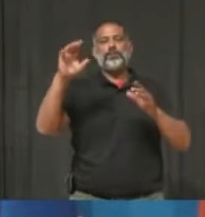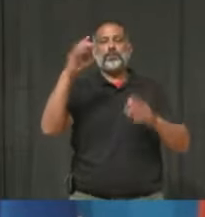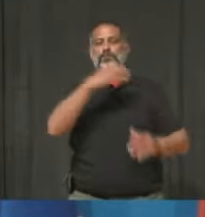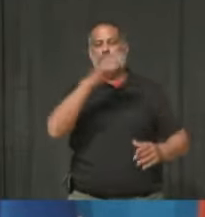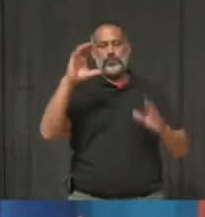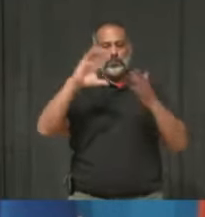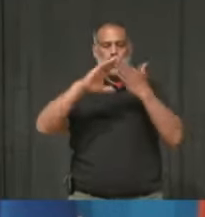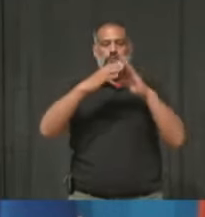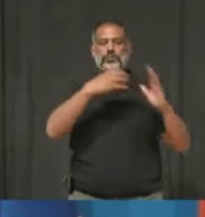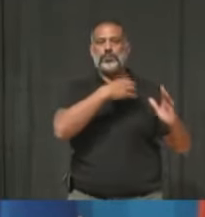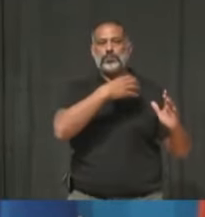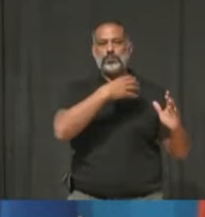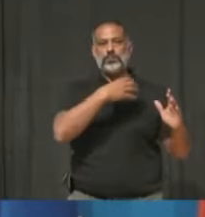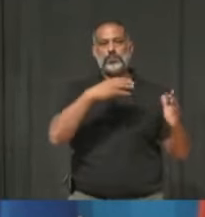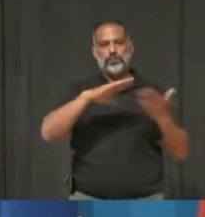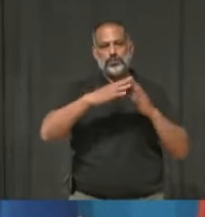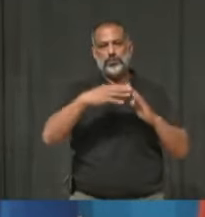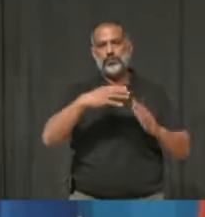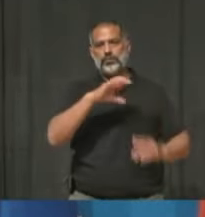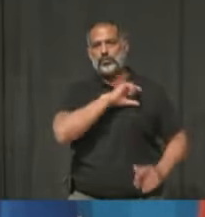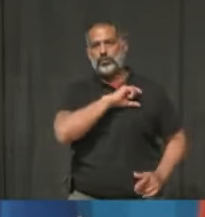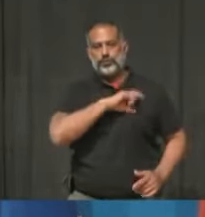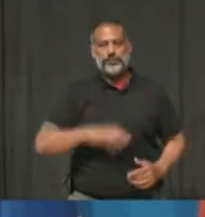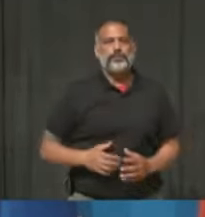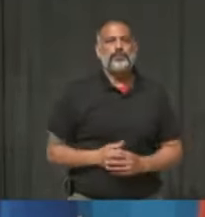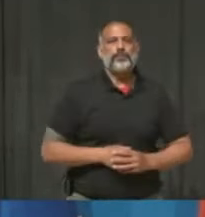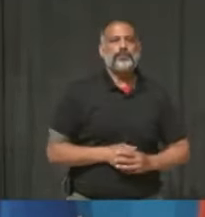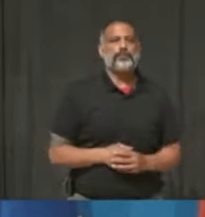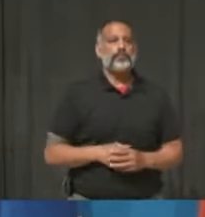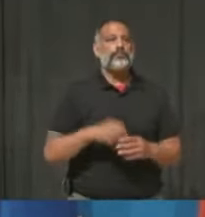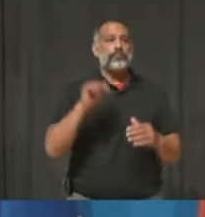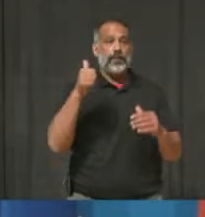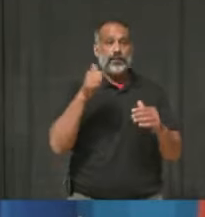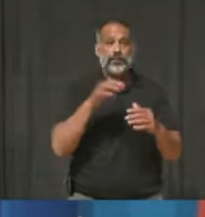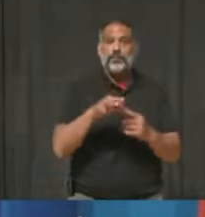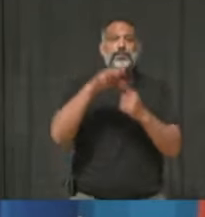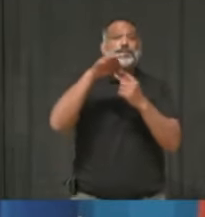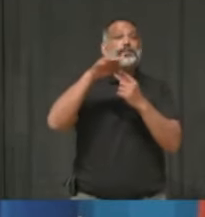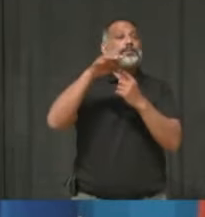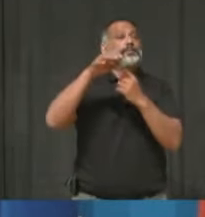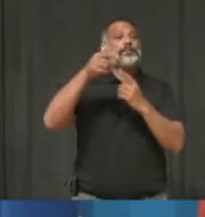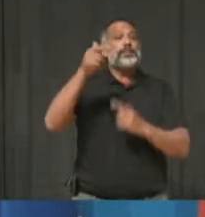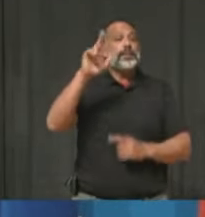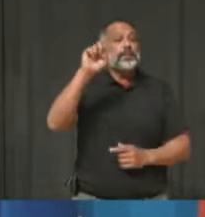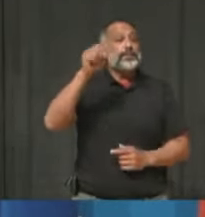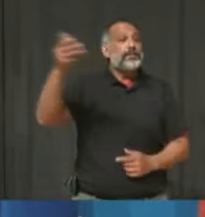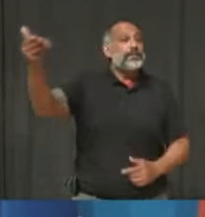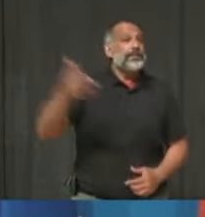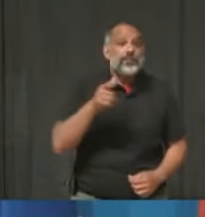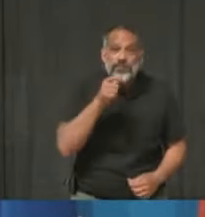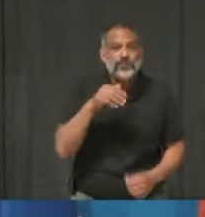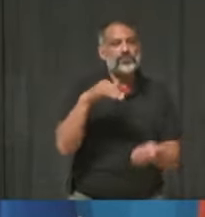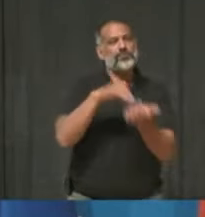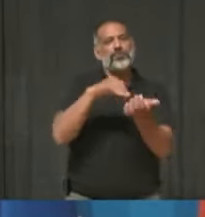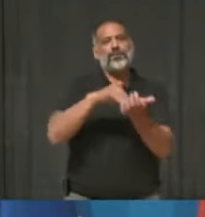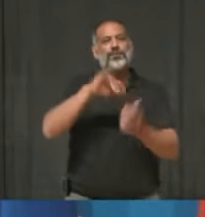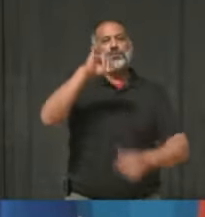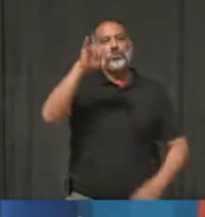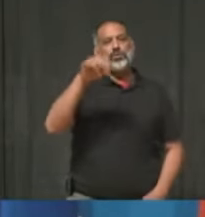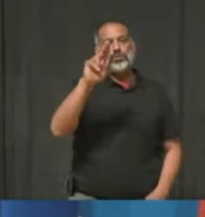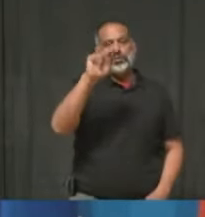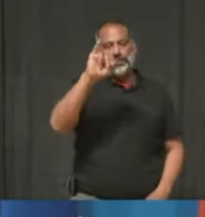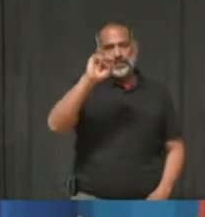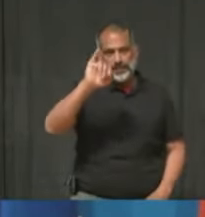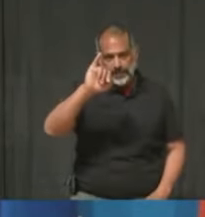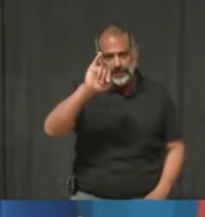very special guest, Dr. Peter Youni, the Scientific Director of Ontario's Science Table. I've been